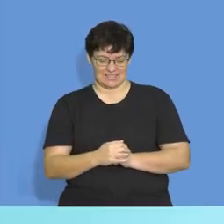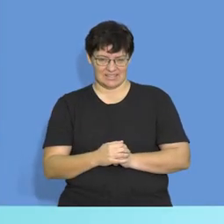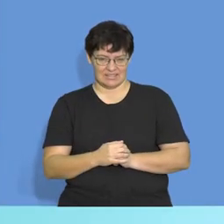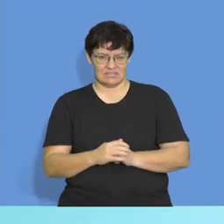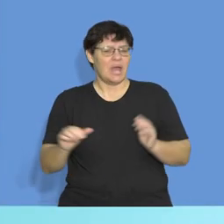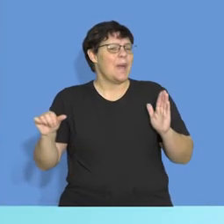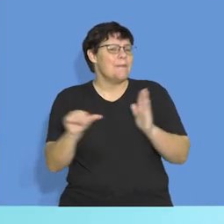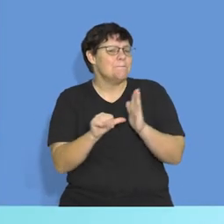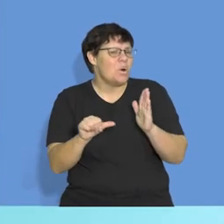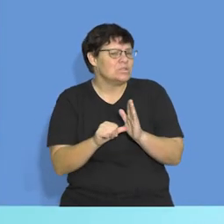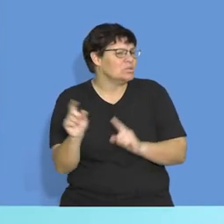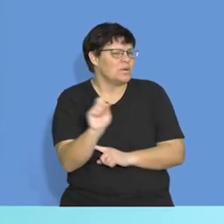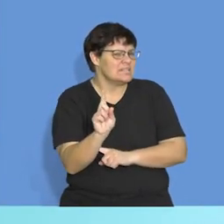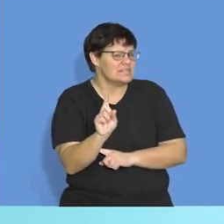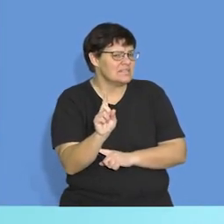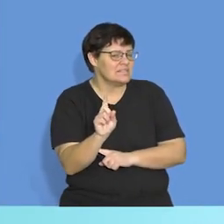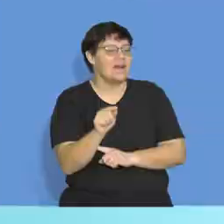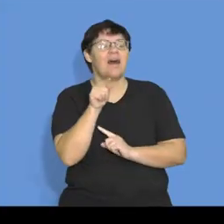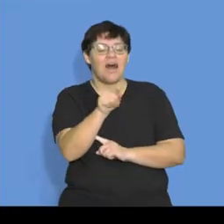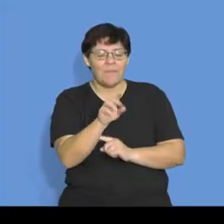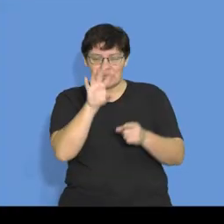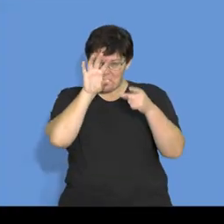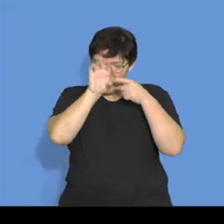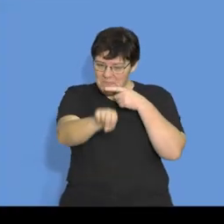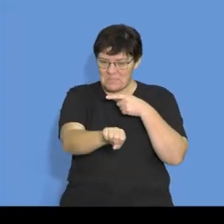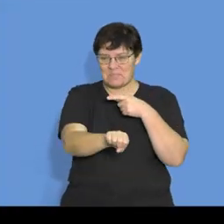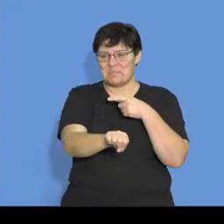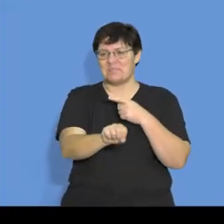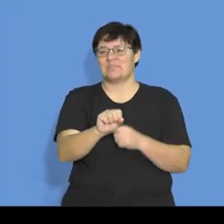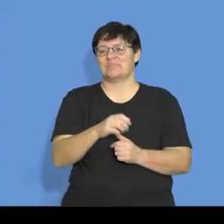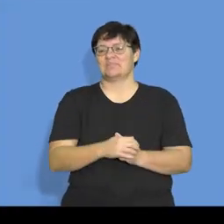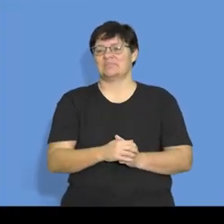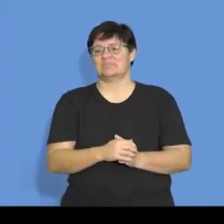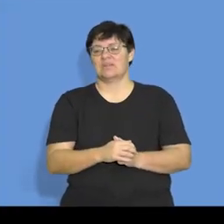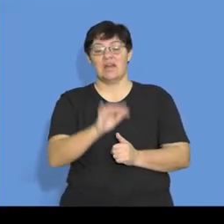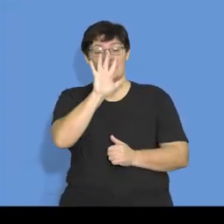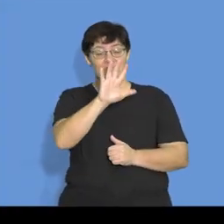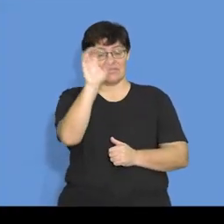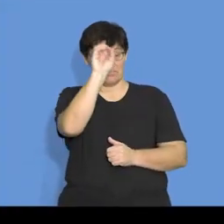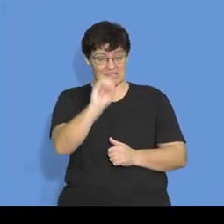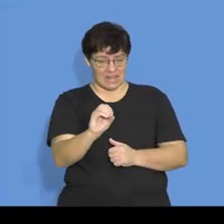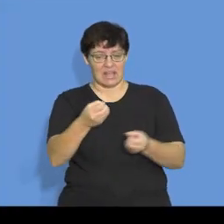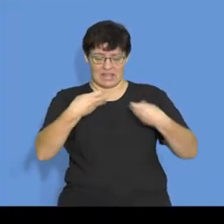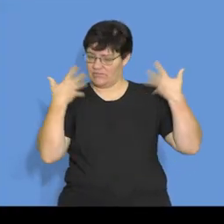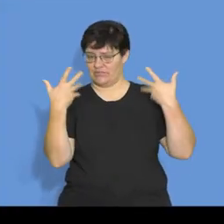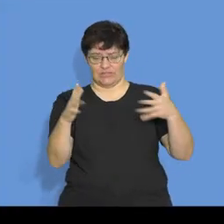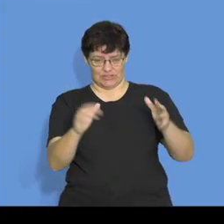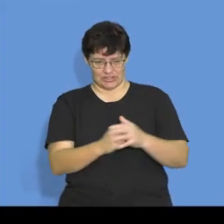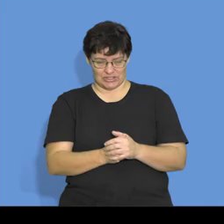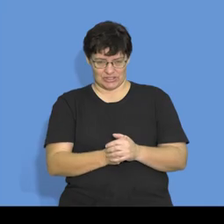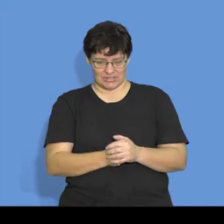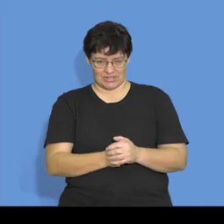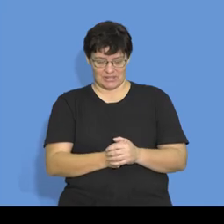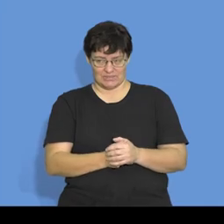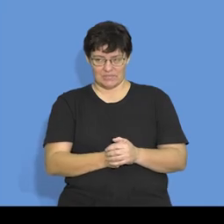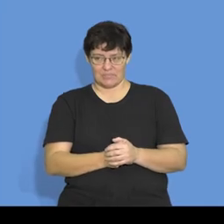in this segment? What important to ascertain, firstly, the 50% was given to you, we calculated the 30%,